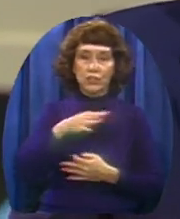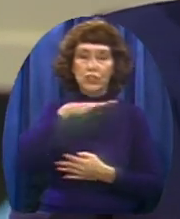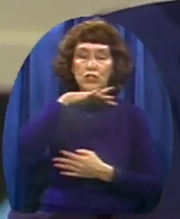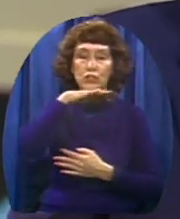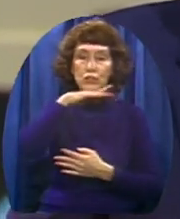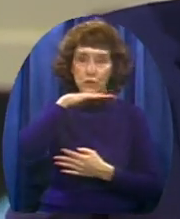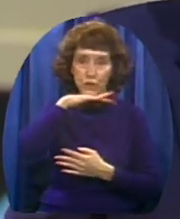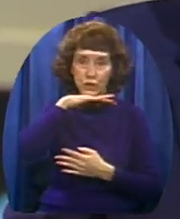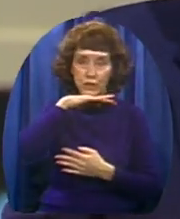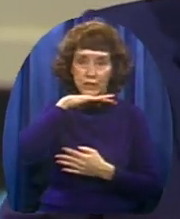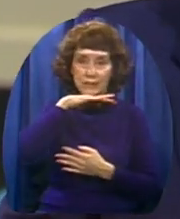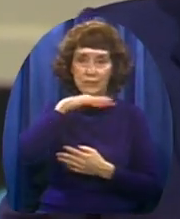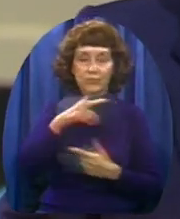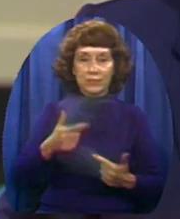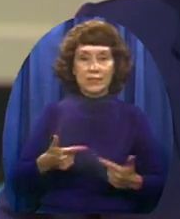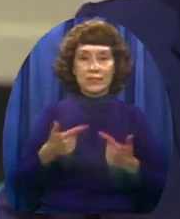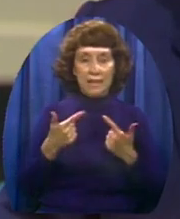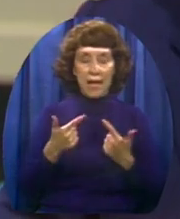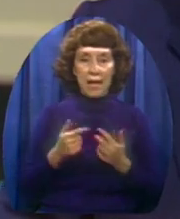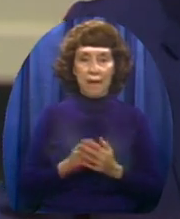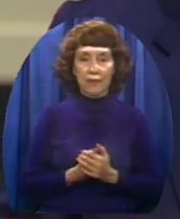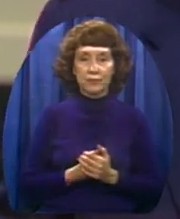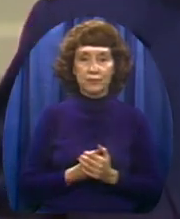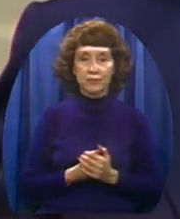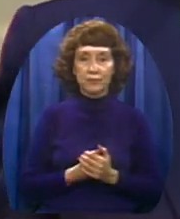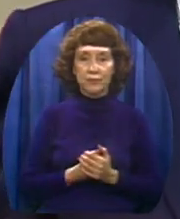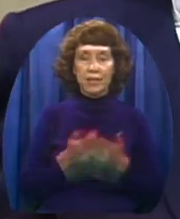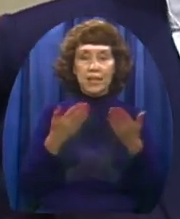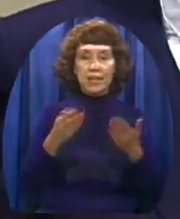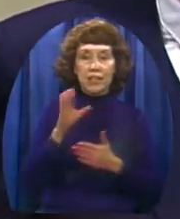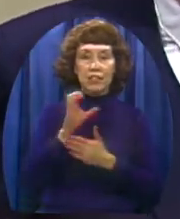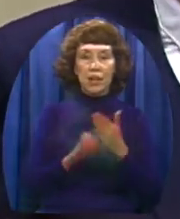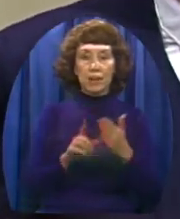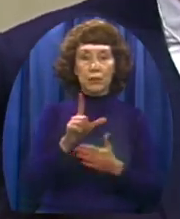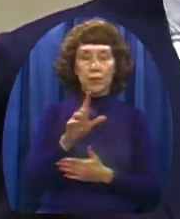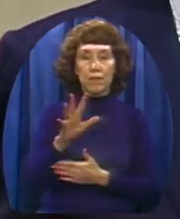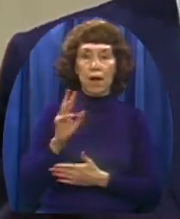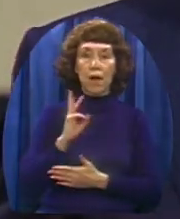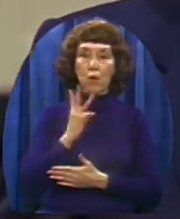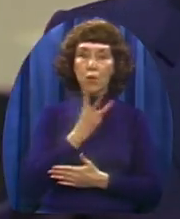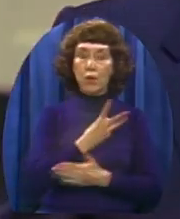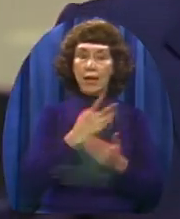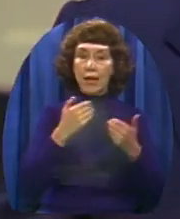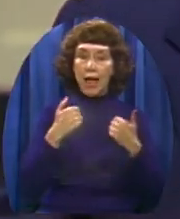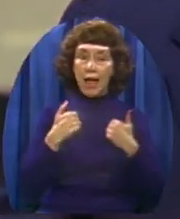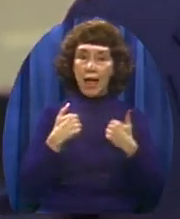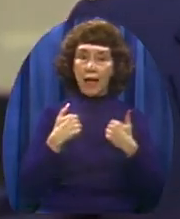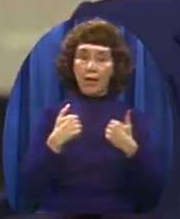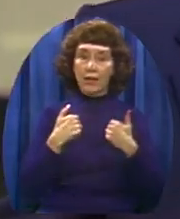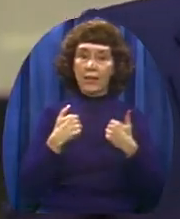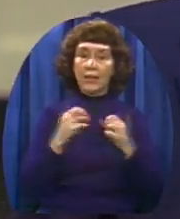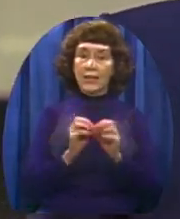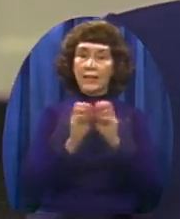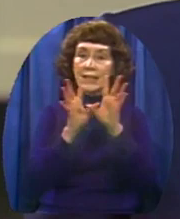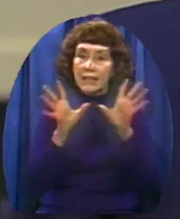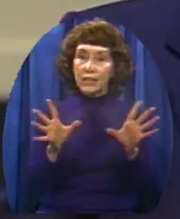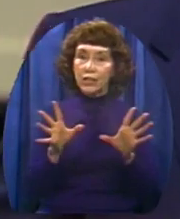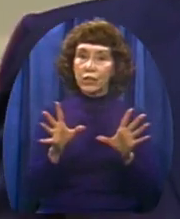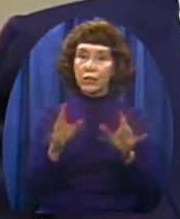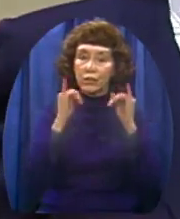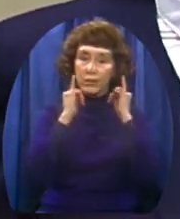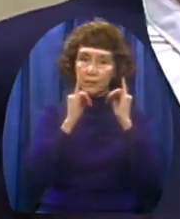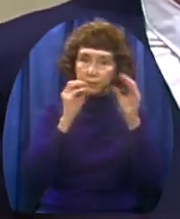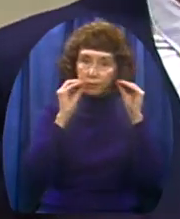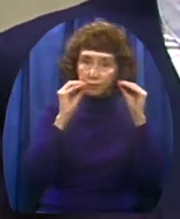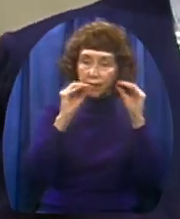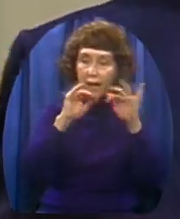Proverbs 25 We have some clear instruction on how To love and live